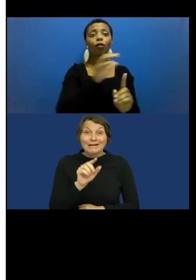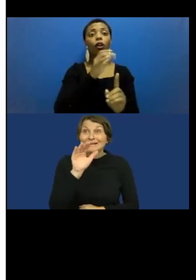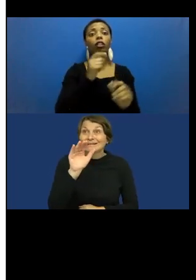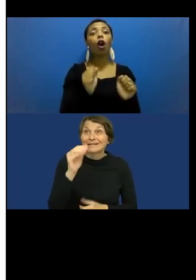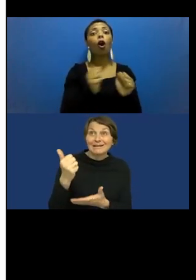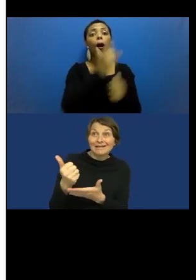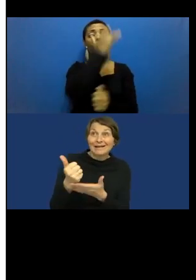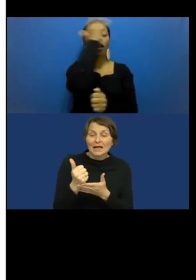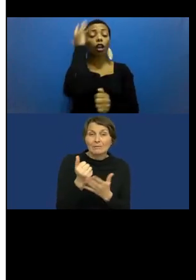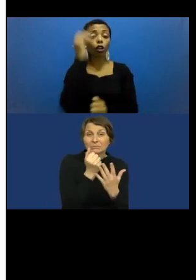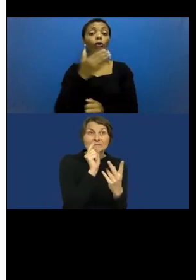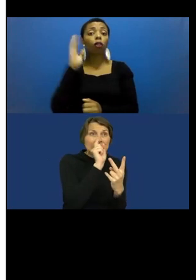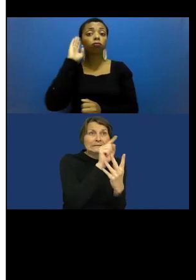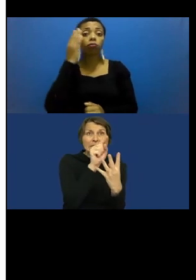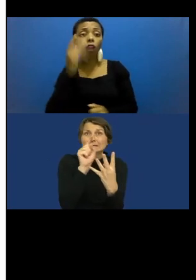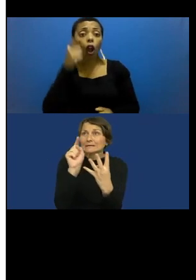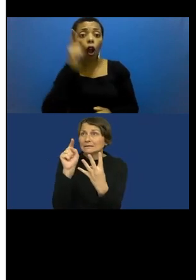support and rehabilitation.